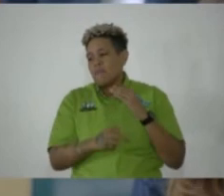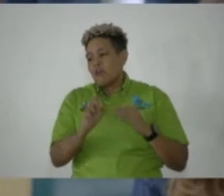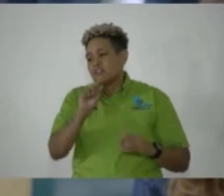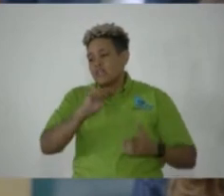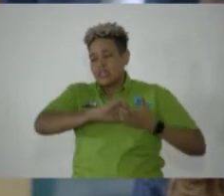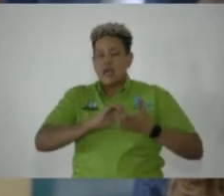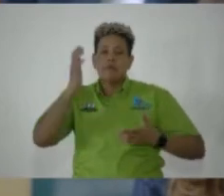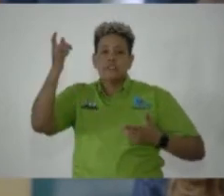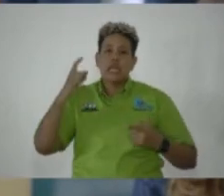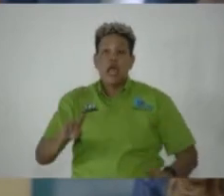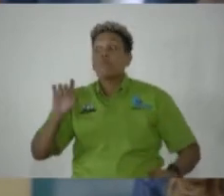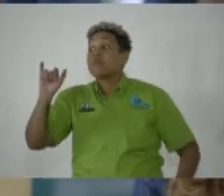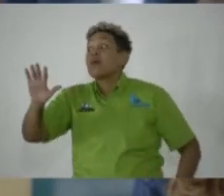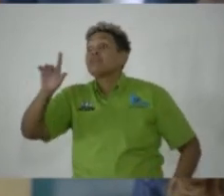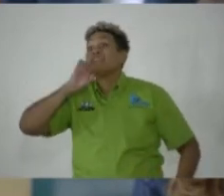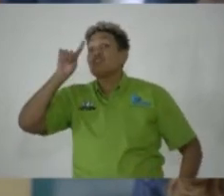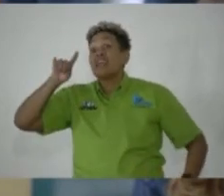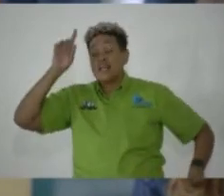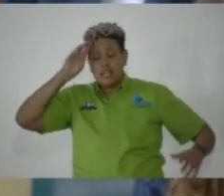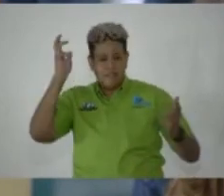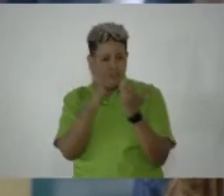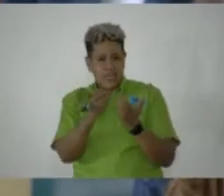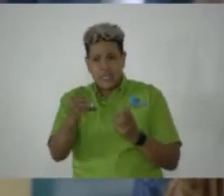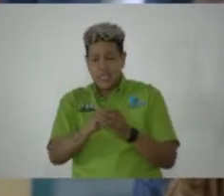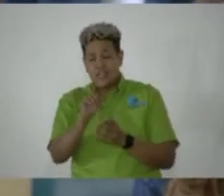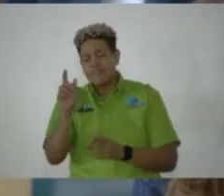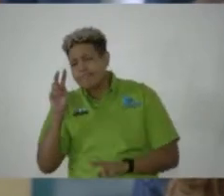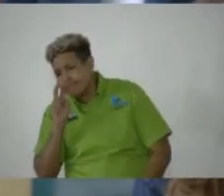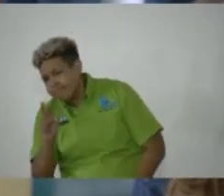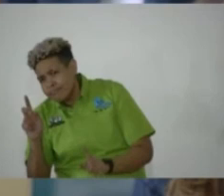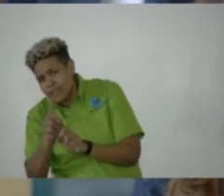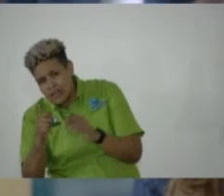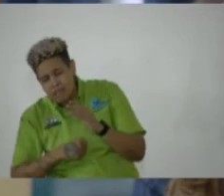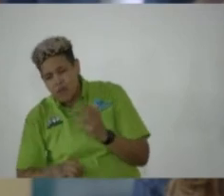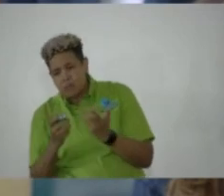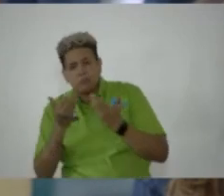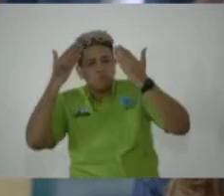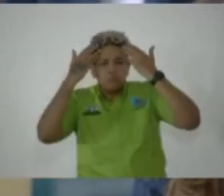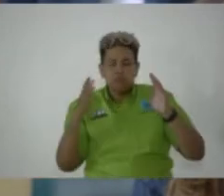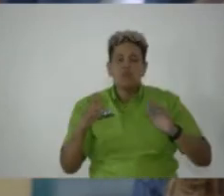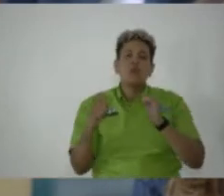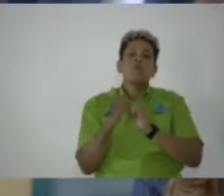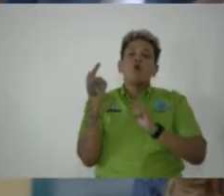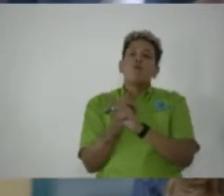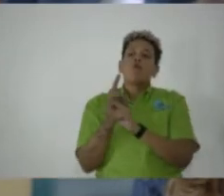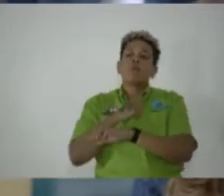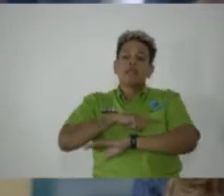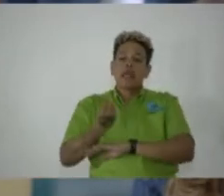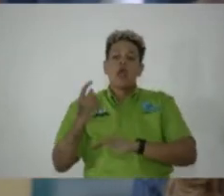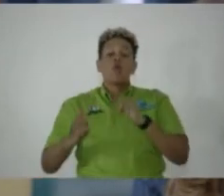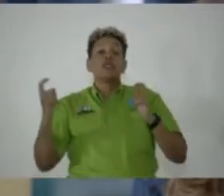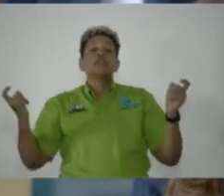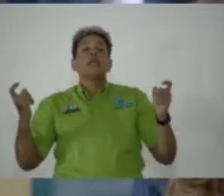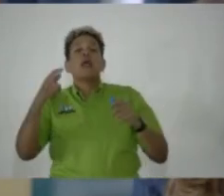Thomas, that it is deemed fitting that in lieu of his date of his that the most appropriate day on which